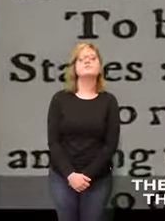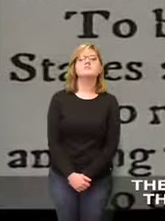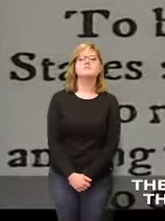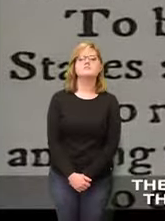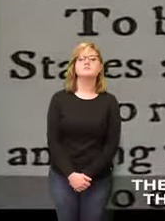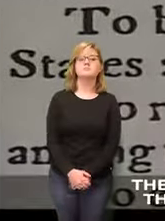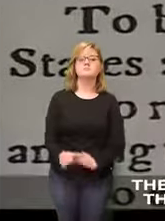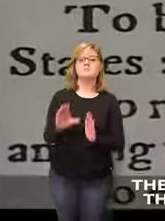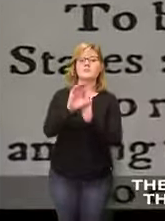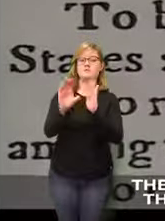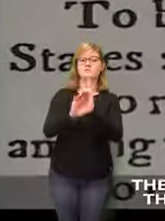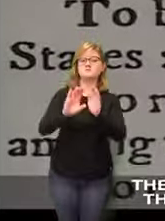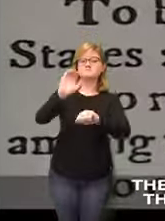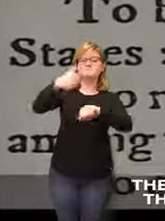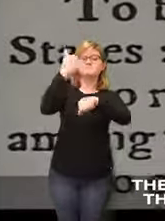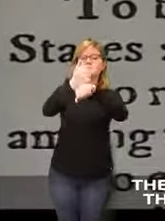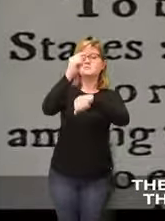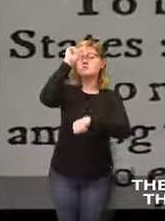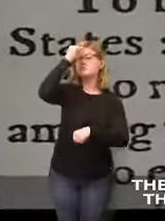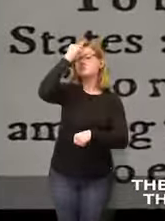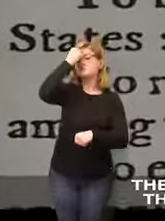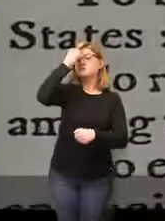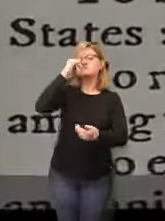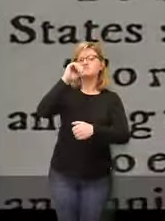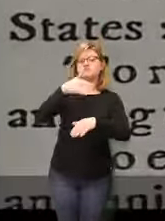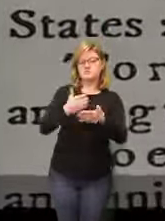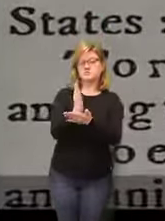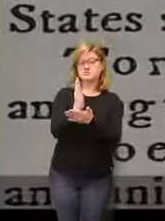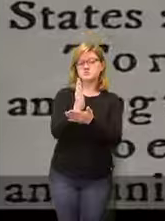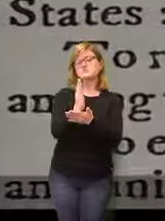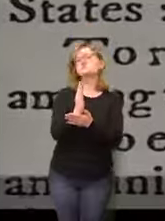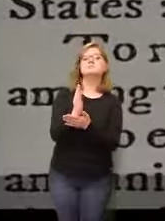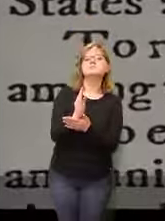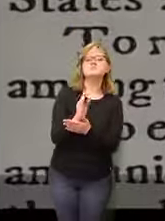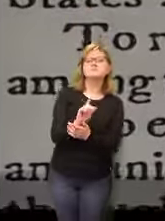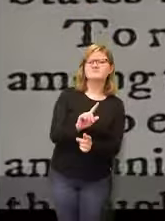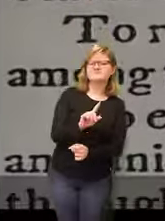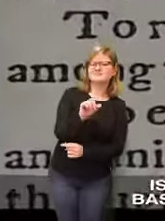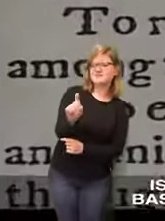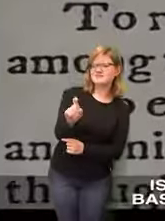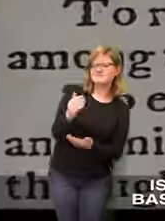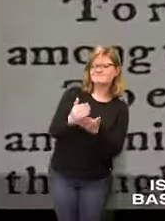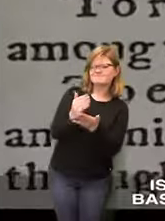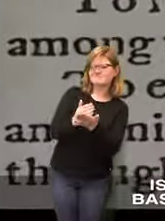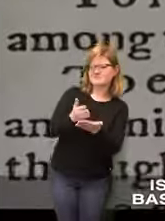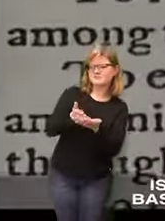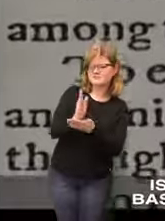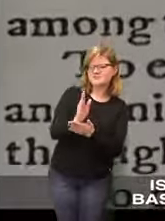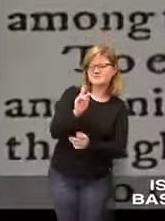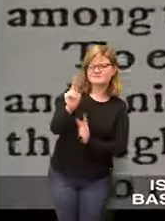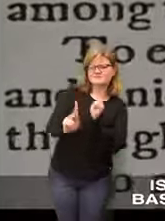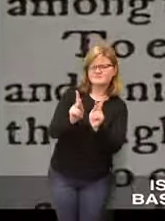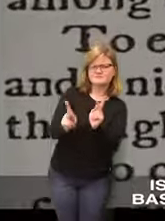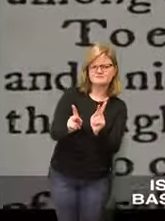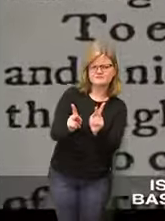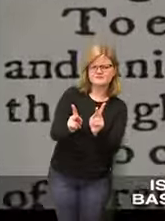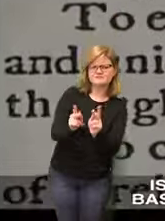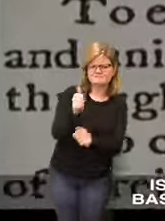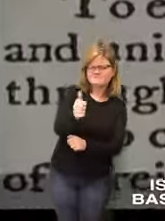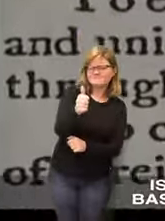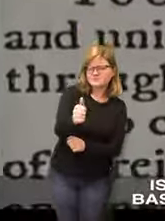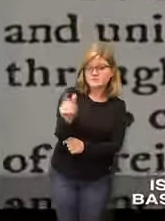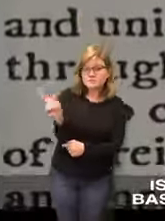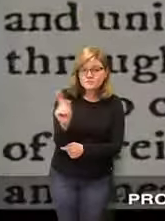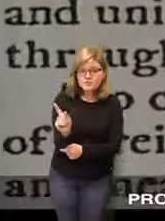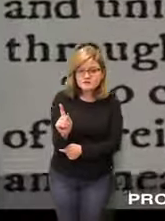the constitution spells out the rights of government where asked the anti-federalists is a similar listing of the basic rights